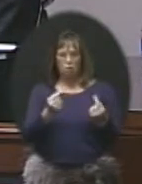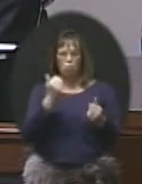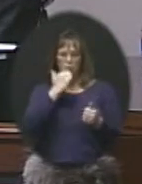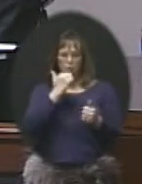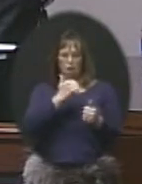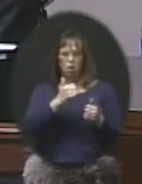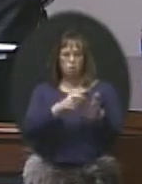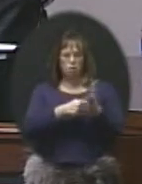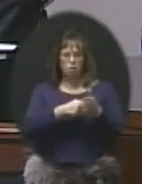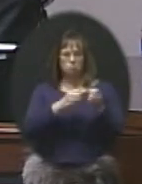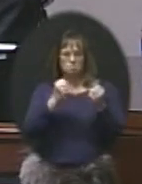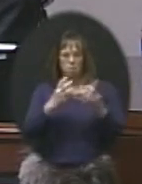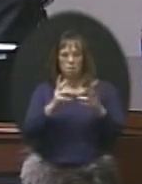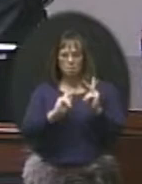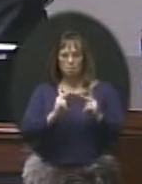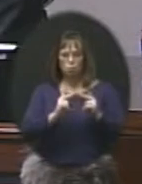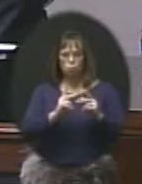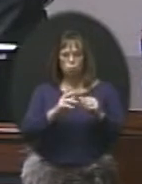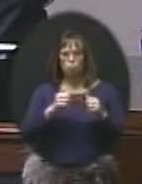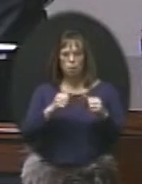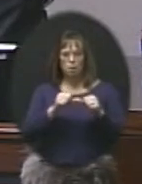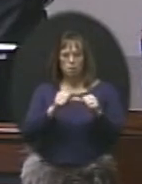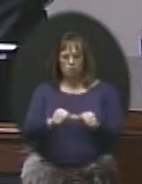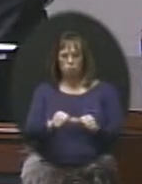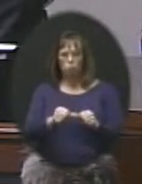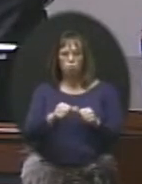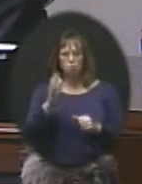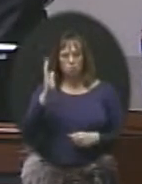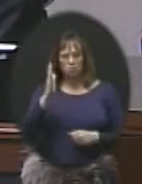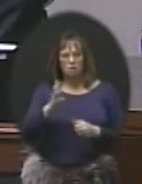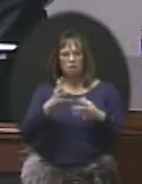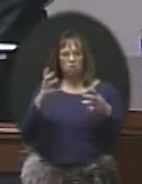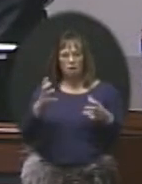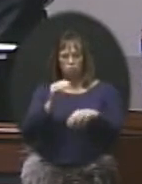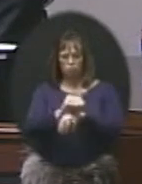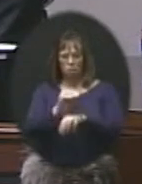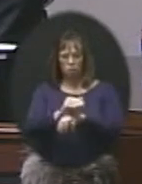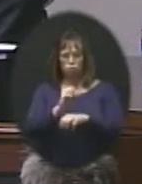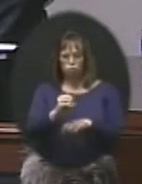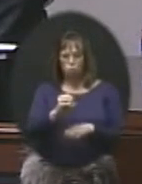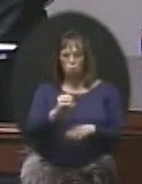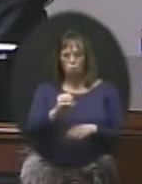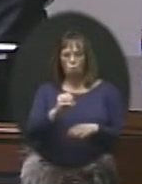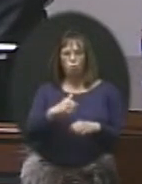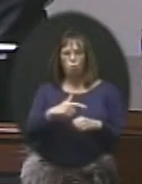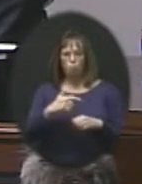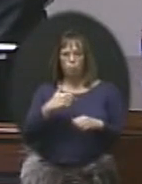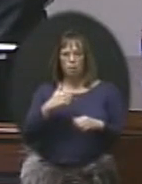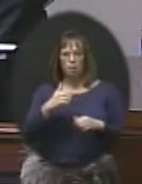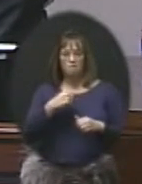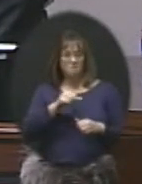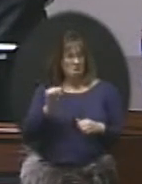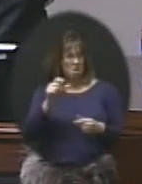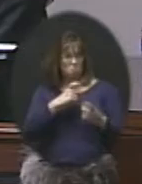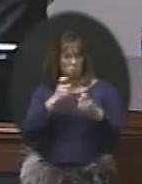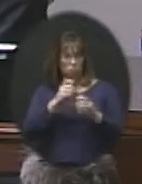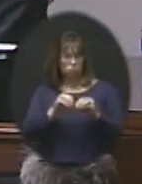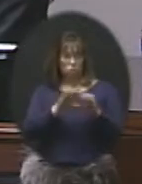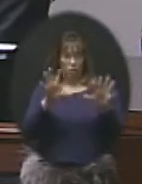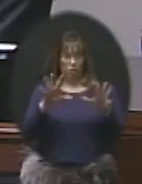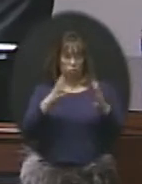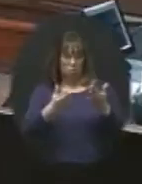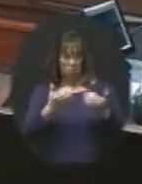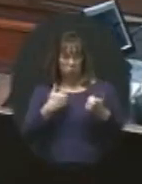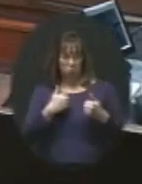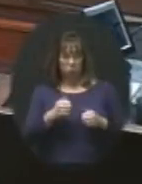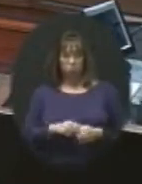day, and it takes a lot of people to keep it in the forefront. We presented a lot to you this evening, so we definitely stand for any questions or clarifications you might